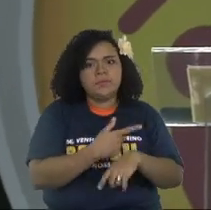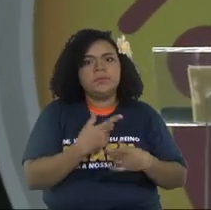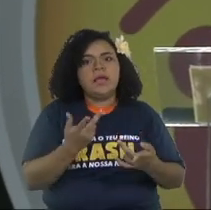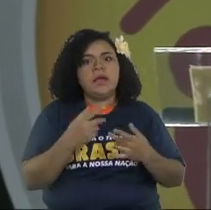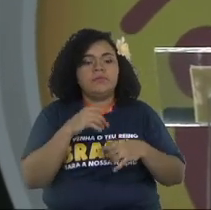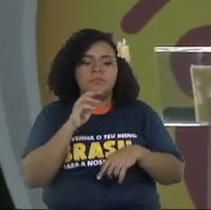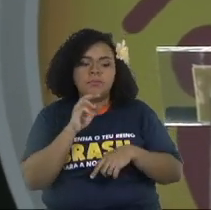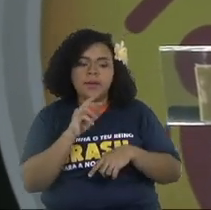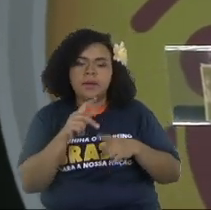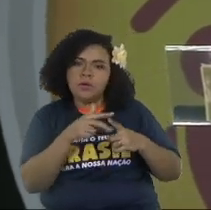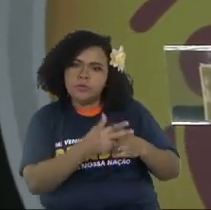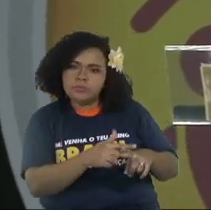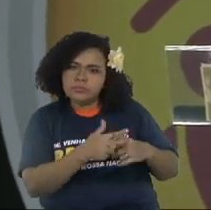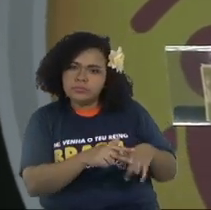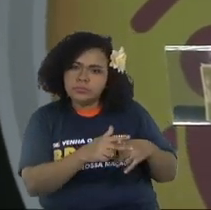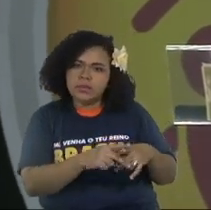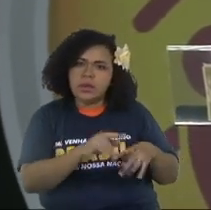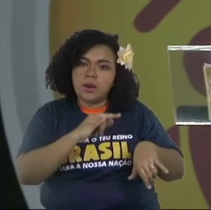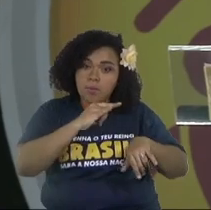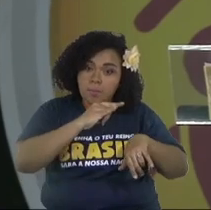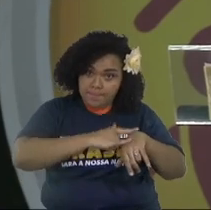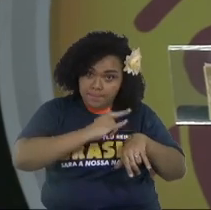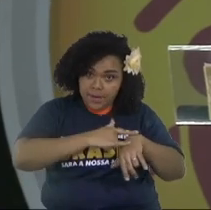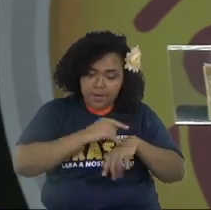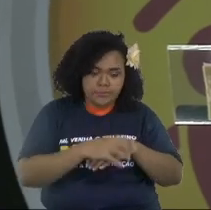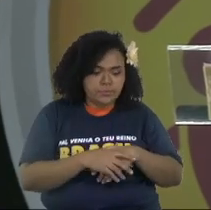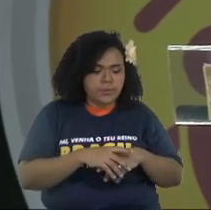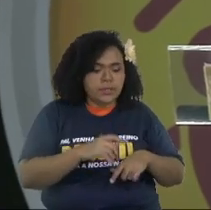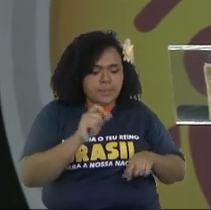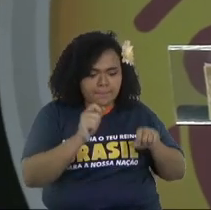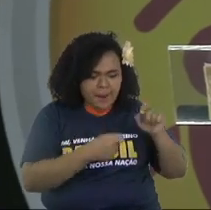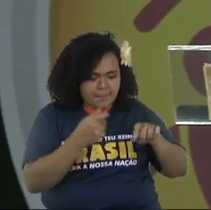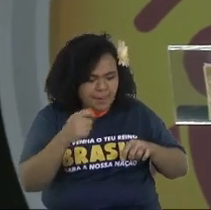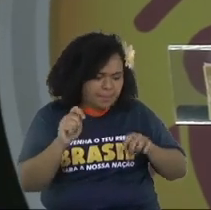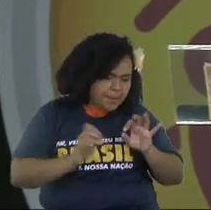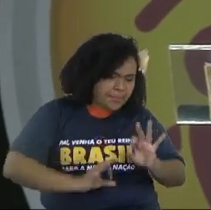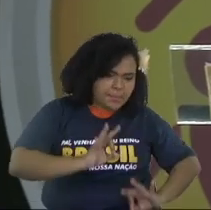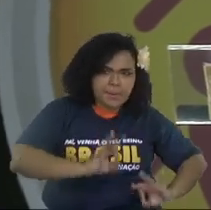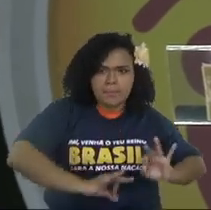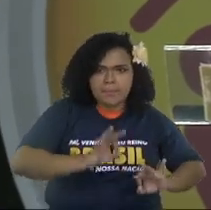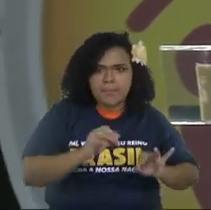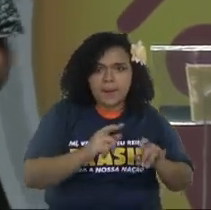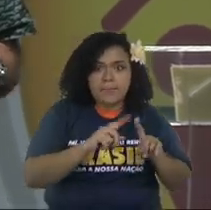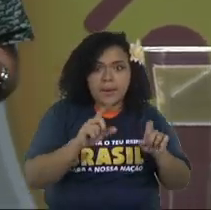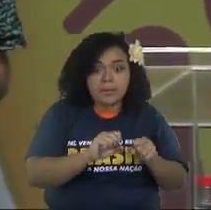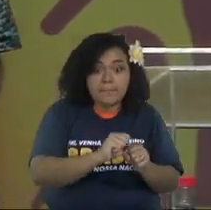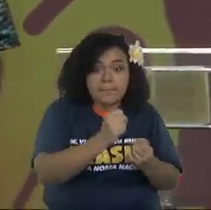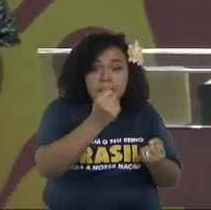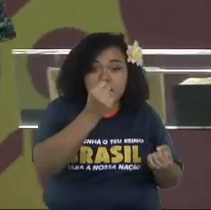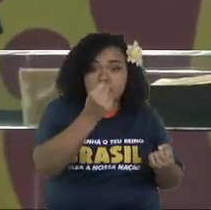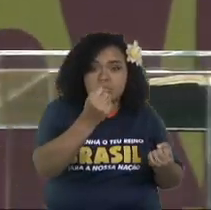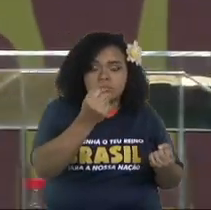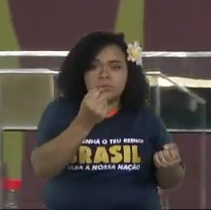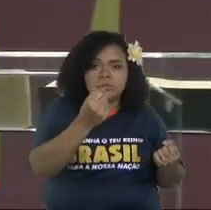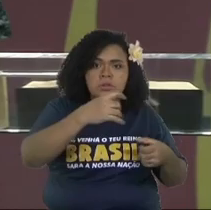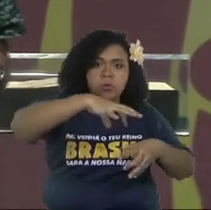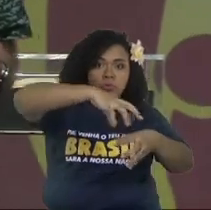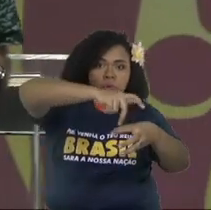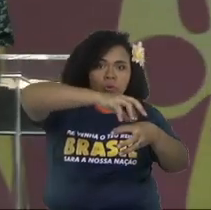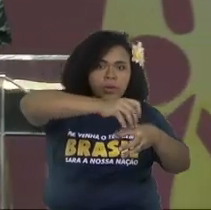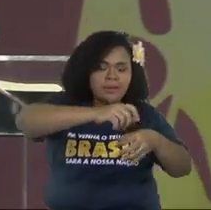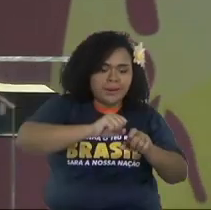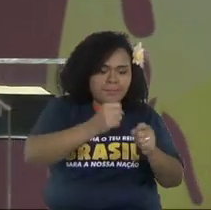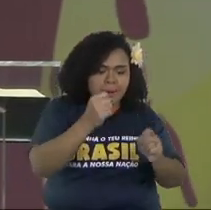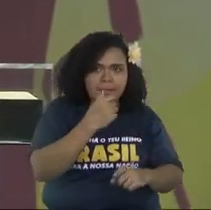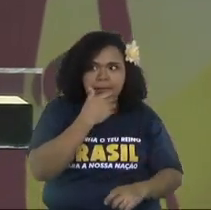the builder that was working there, he broke one of